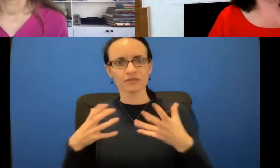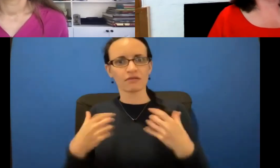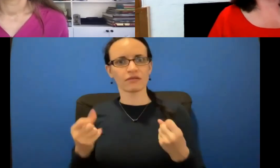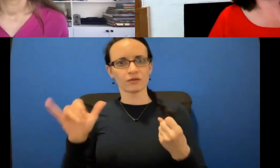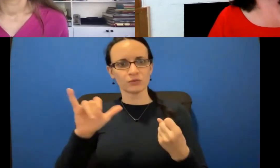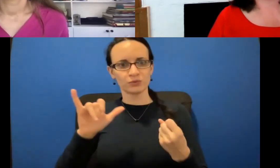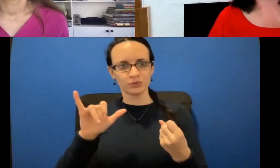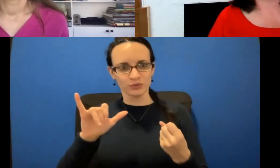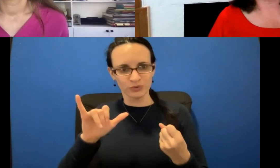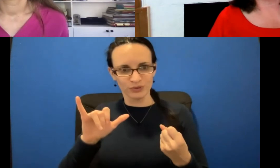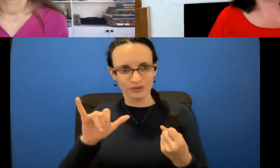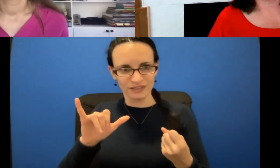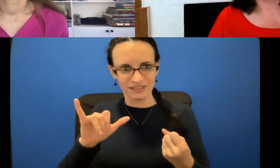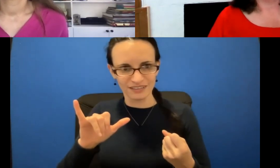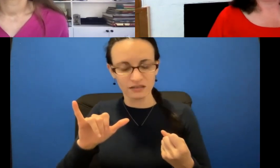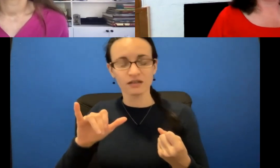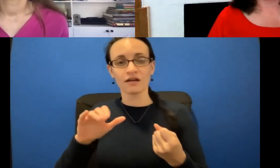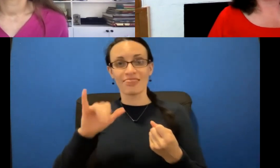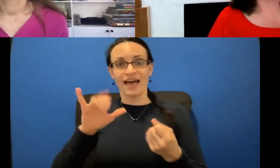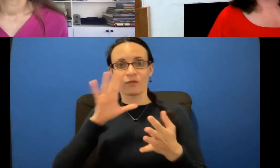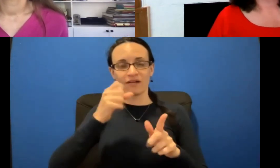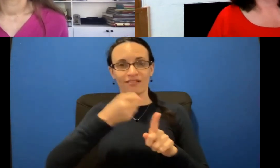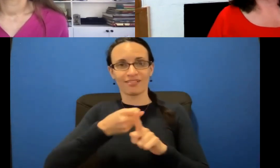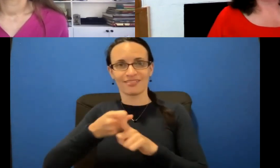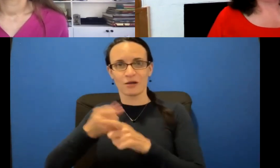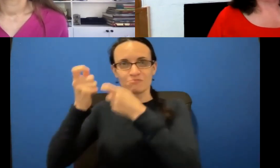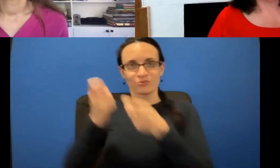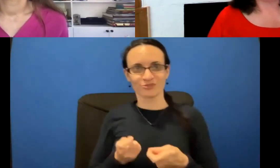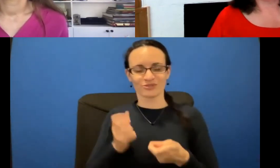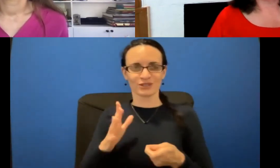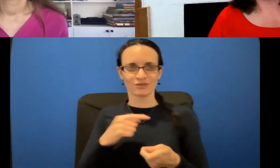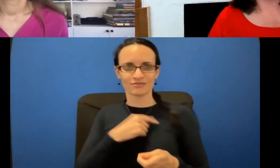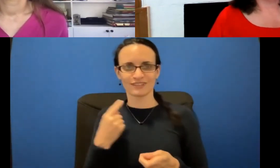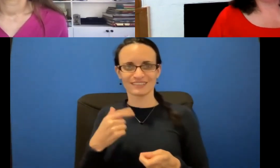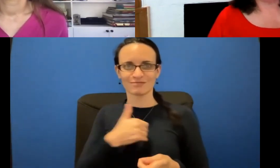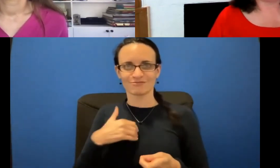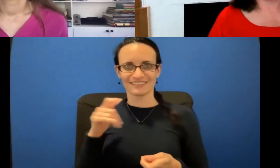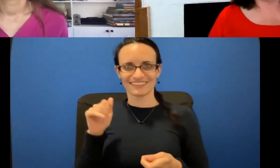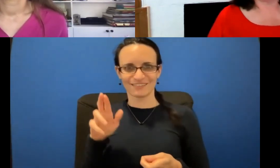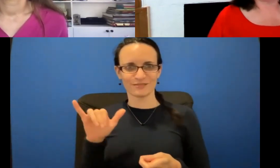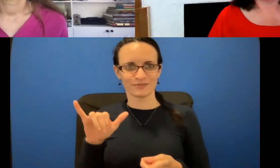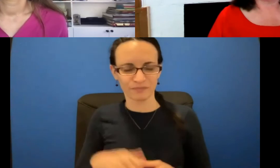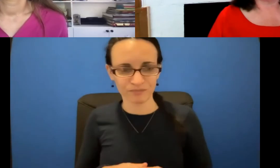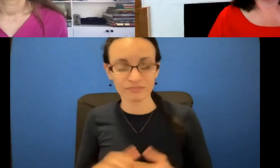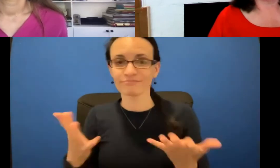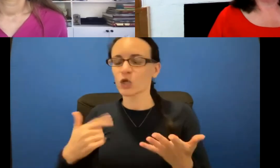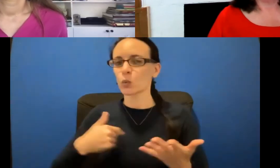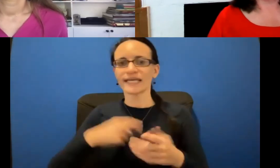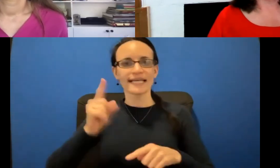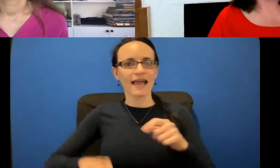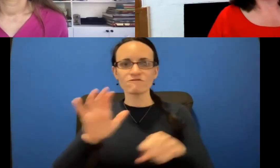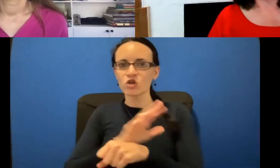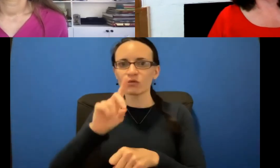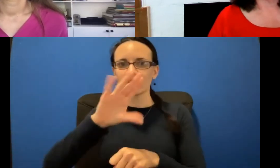will decrease your risk of breast cancer. And again, that being said, we have no way to prevent breast cancer.